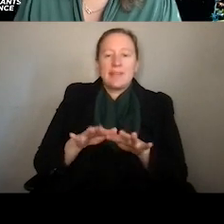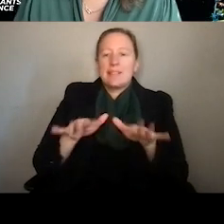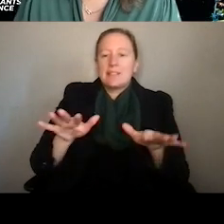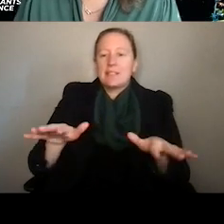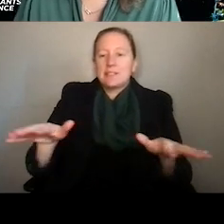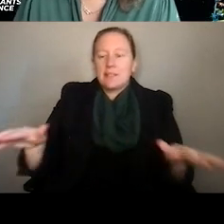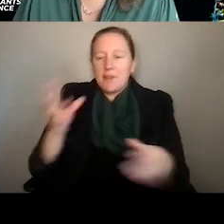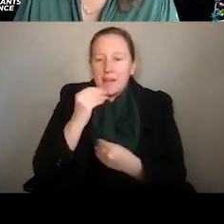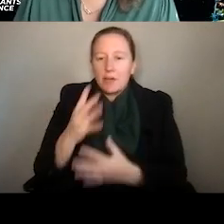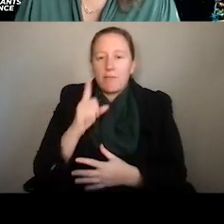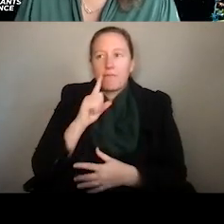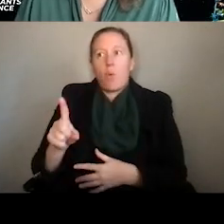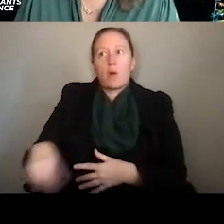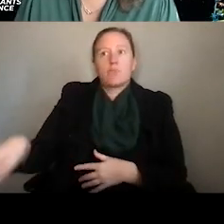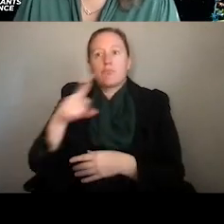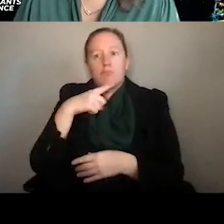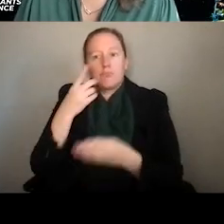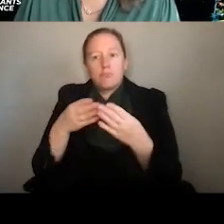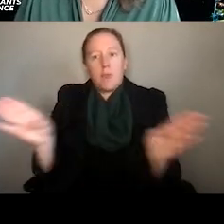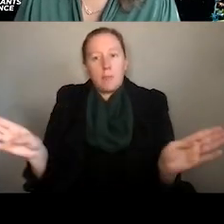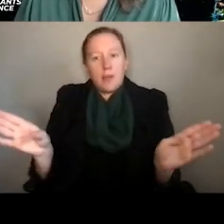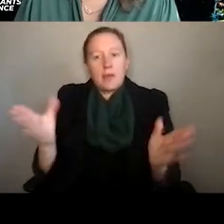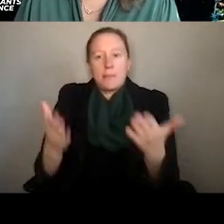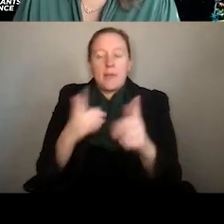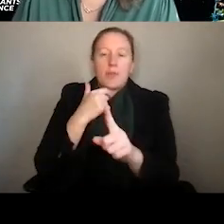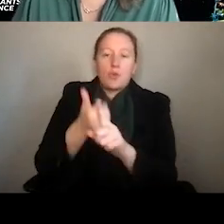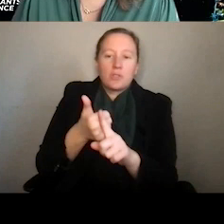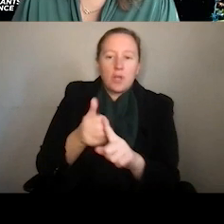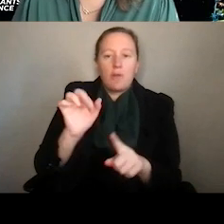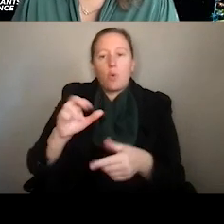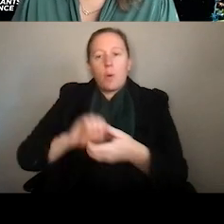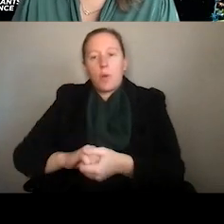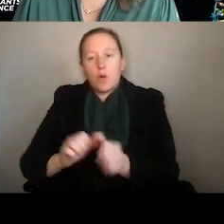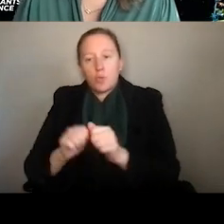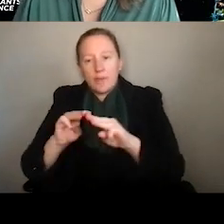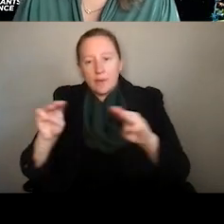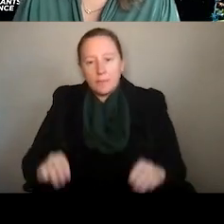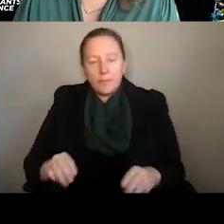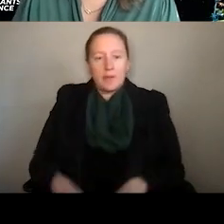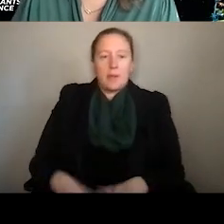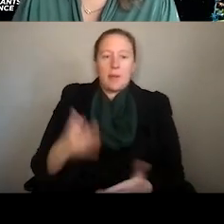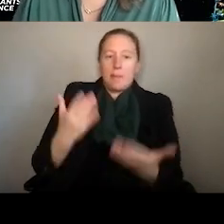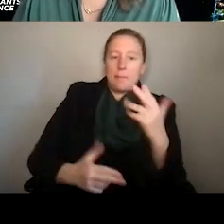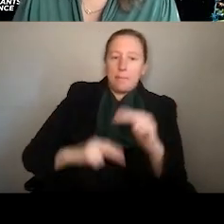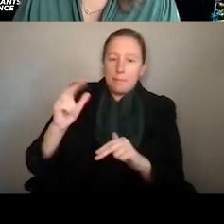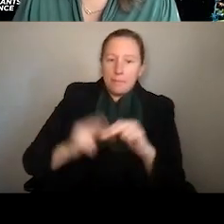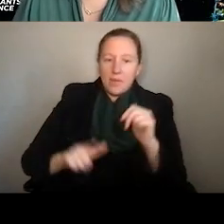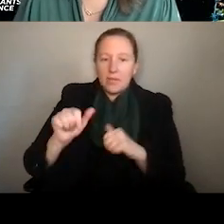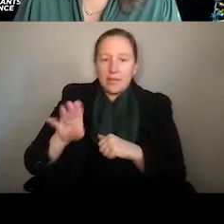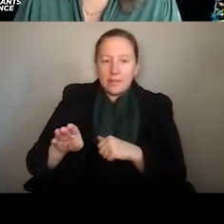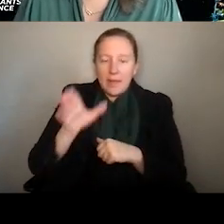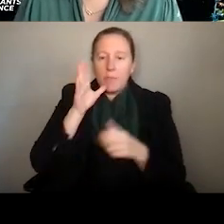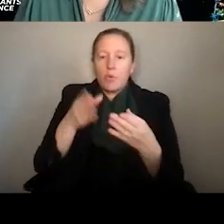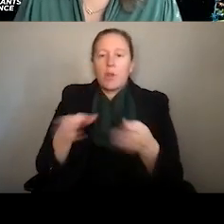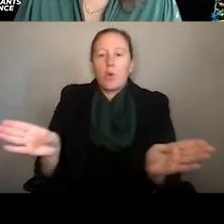broadly for the public, either on your own or with a museum. You could be building laboratories that you'll open to small